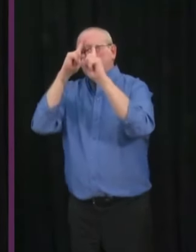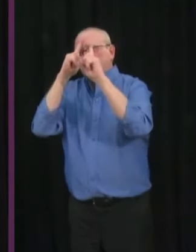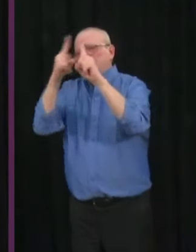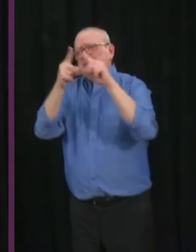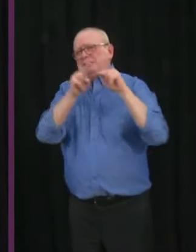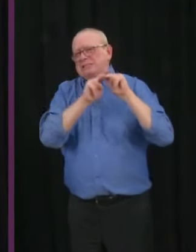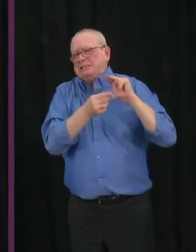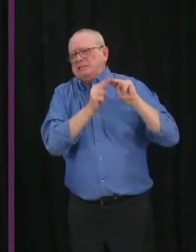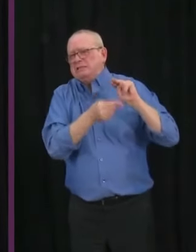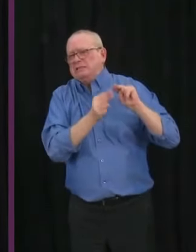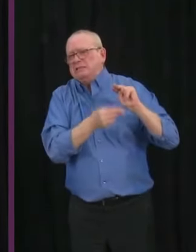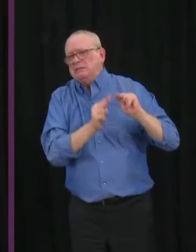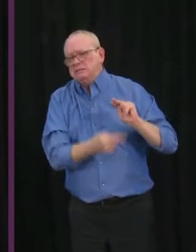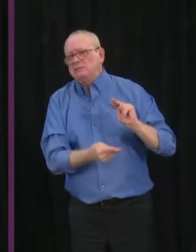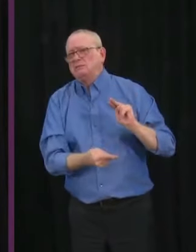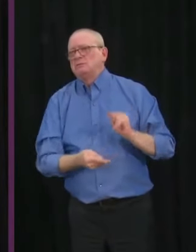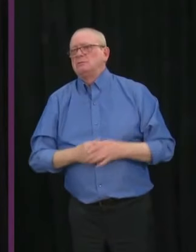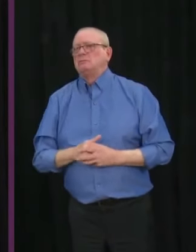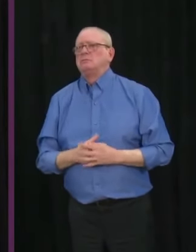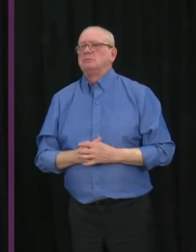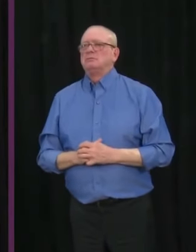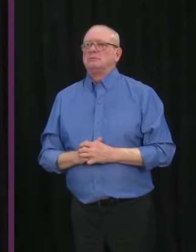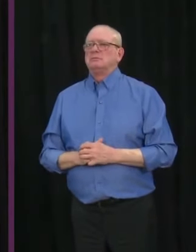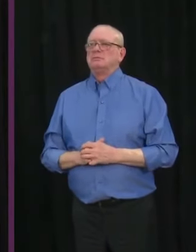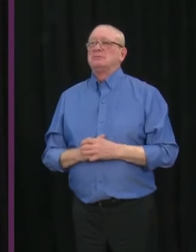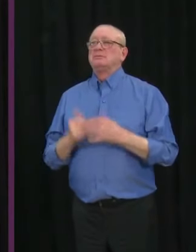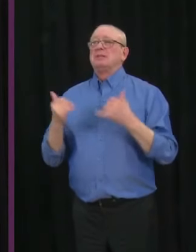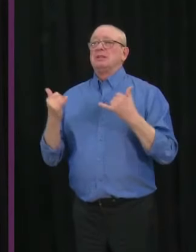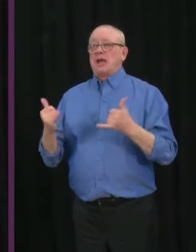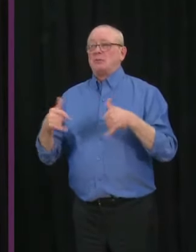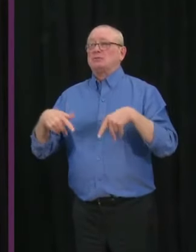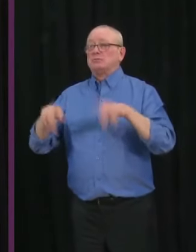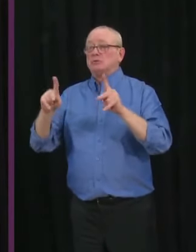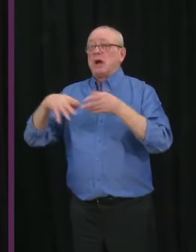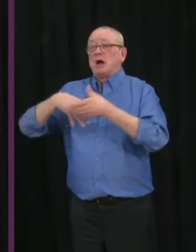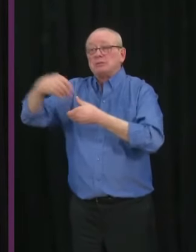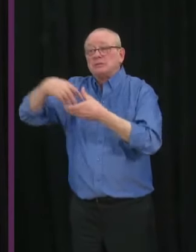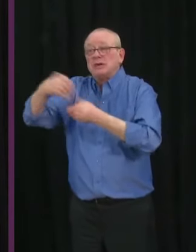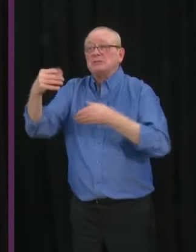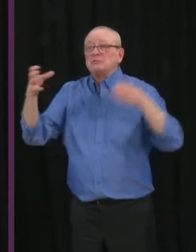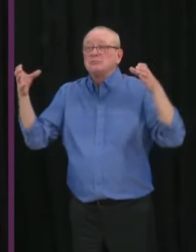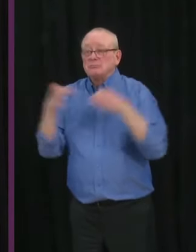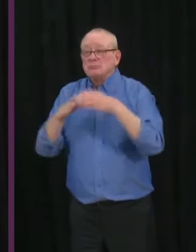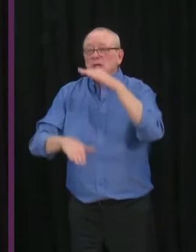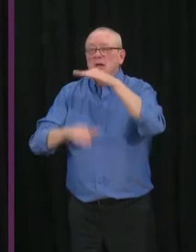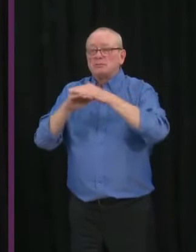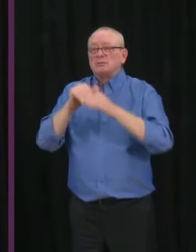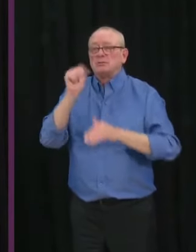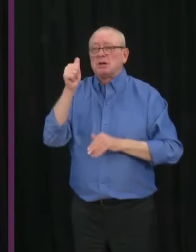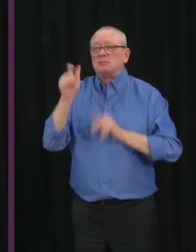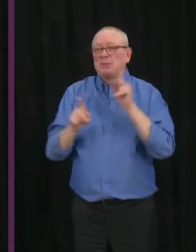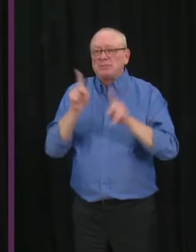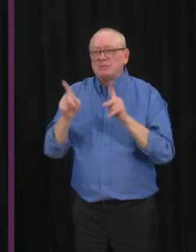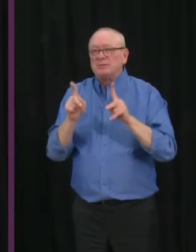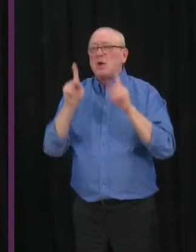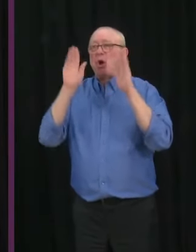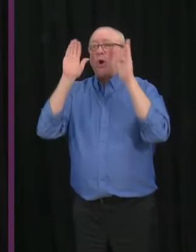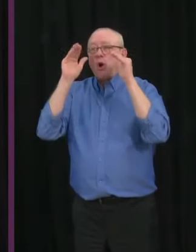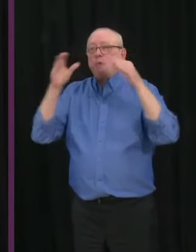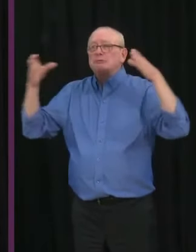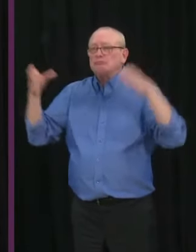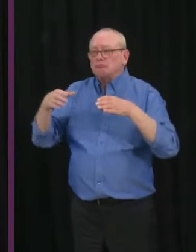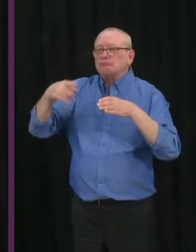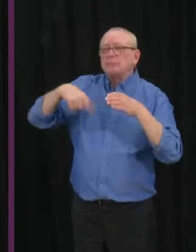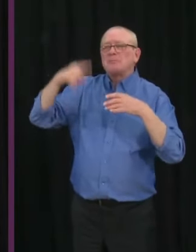By easing some measures, like outdoor gathering limits, we hope Albertans can have interactions that support mental health and